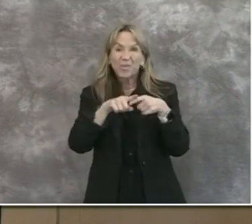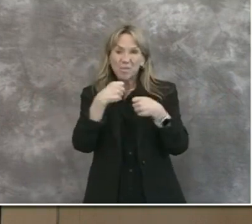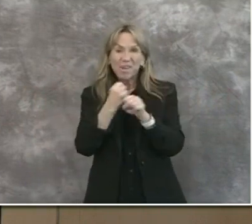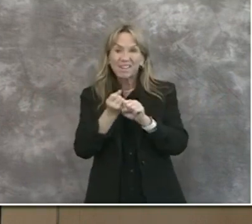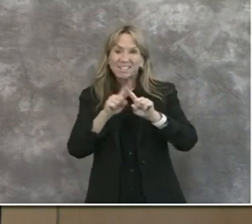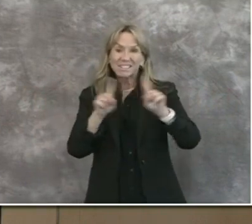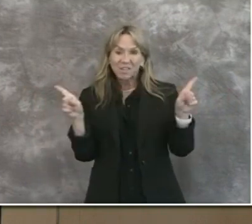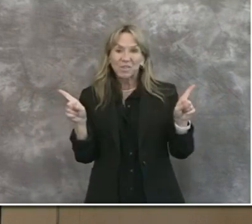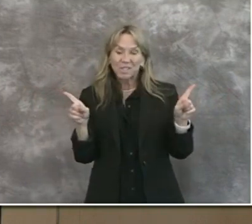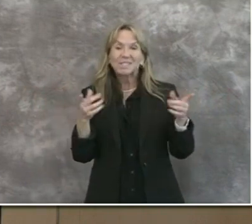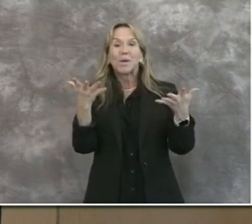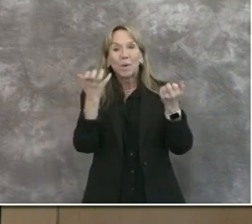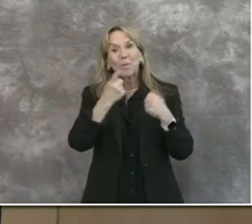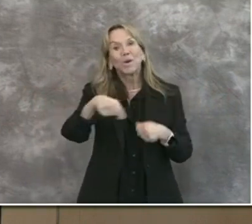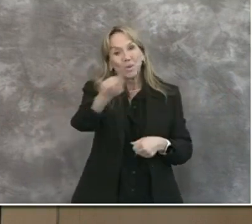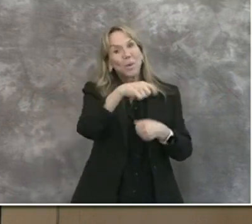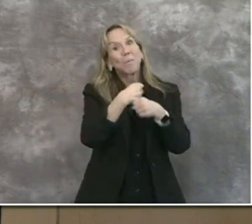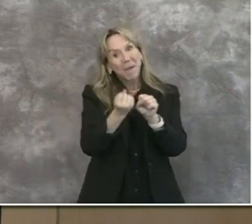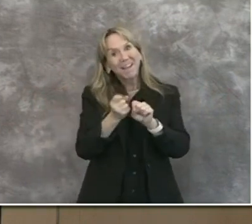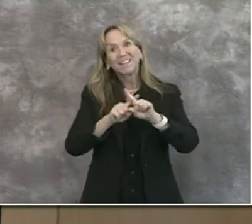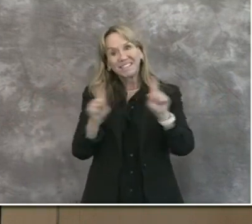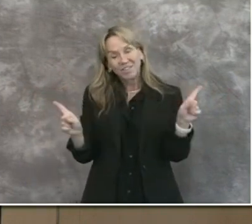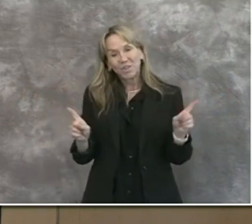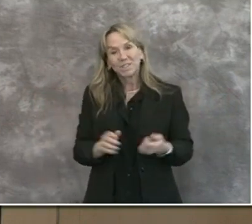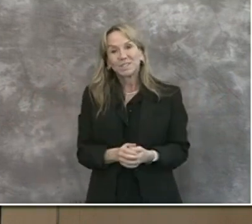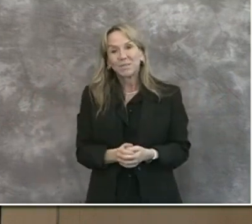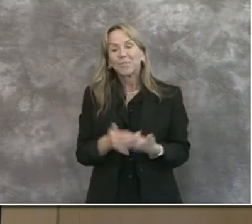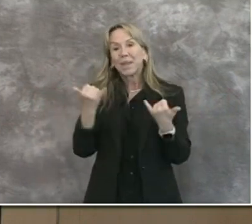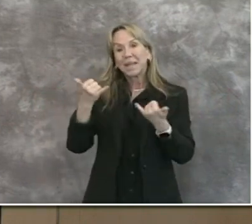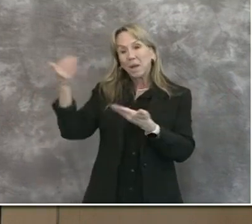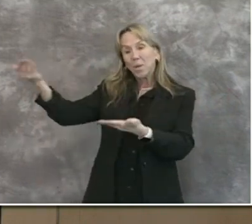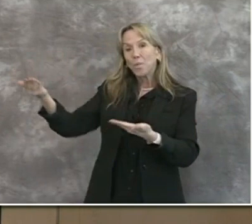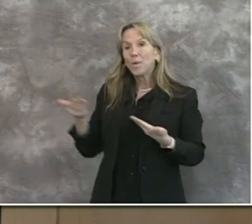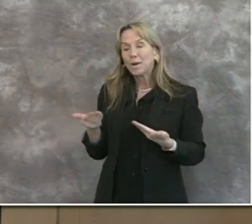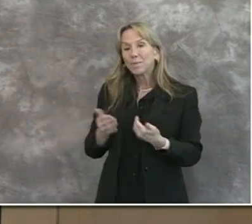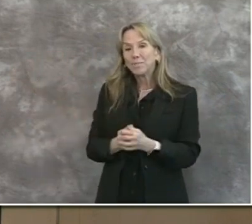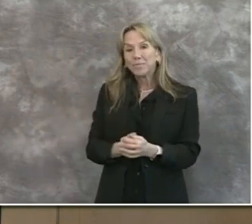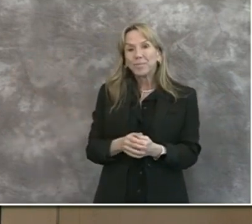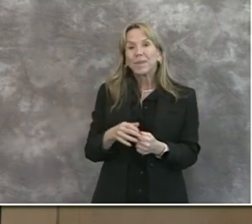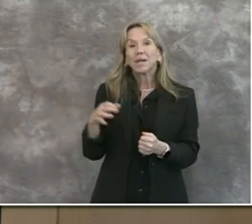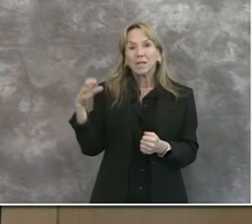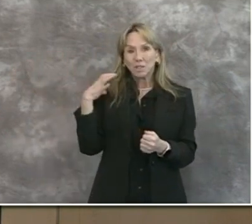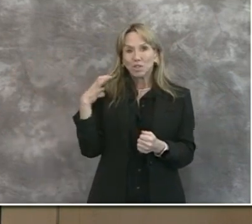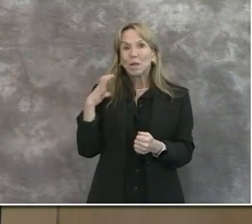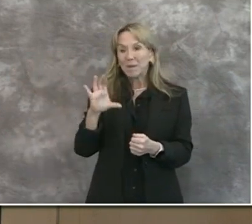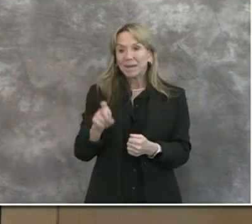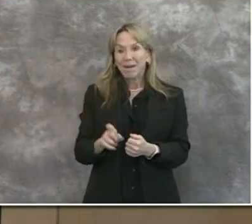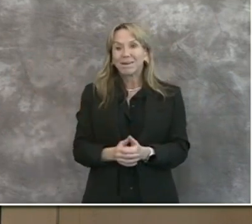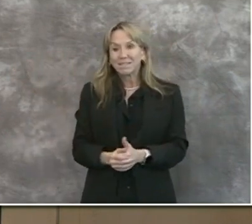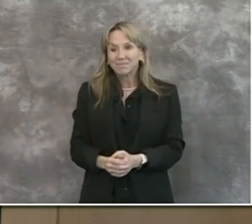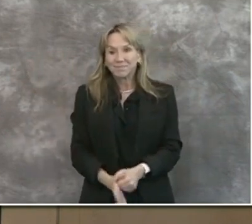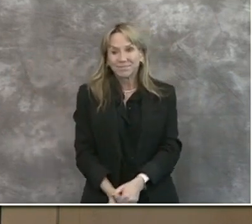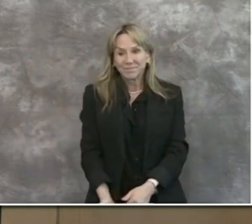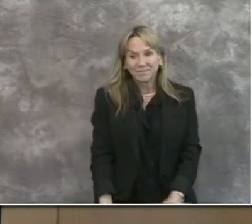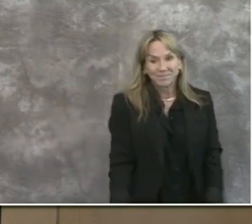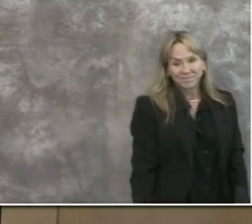and we want you to make that difference. Now please welcome back to the podium Chairman Cox. Thank you.